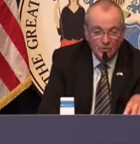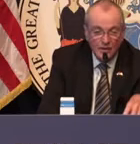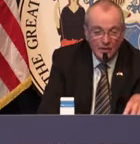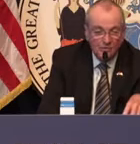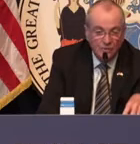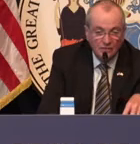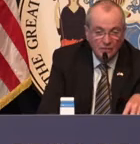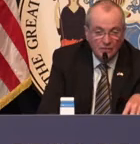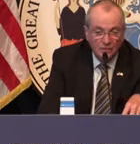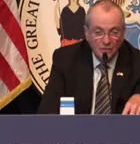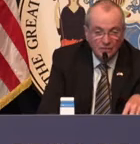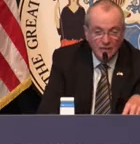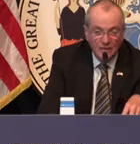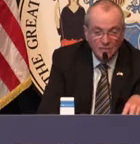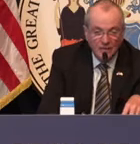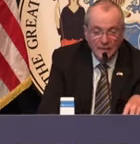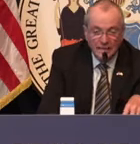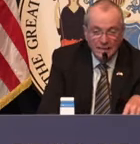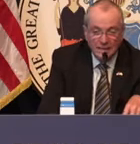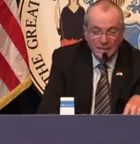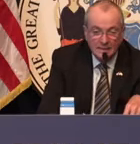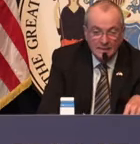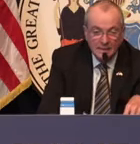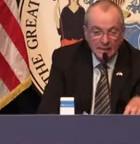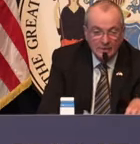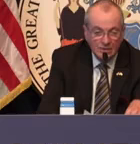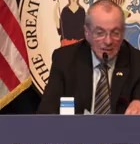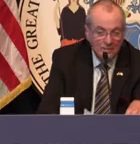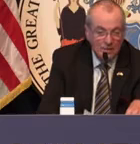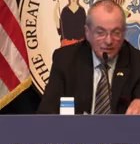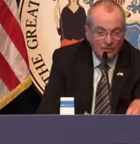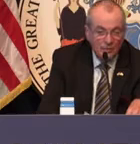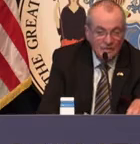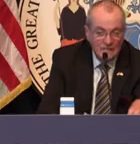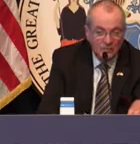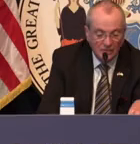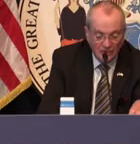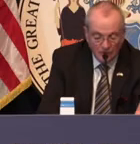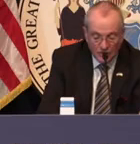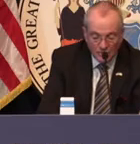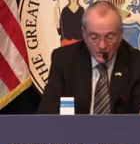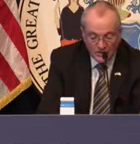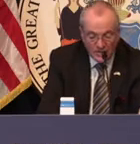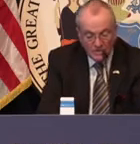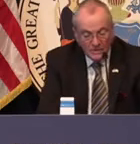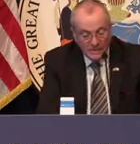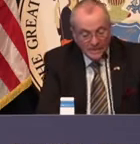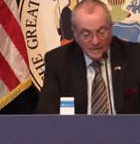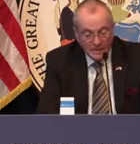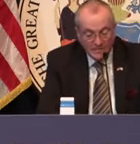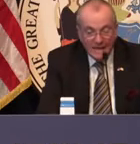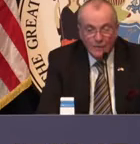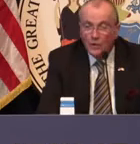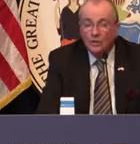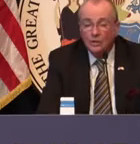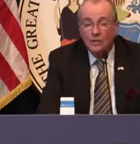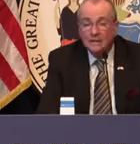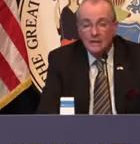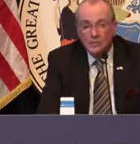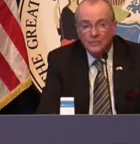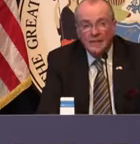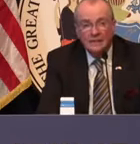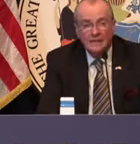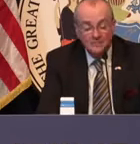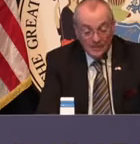per 100,000 residents, we are tied with Connecticut at the top of the list. So we need to see those numbers continue to come down. We're